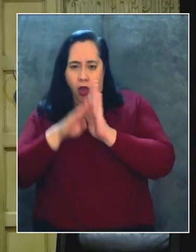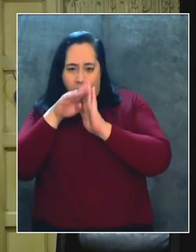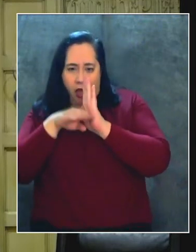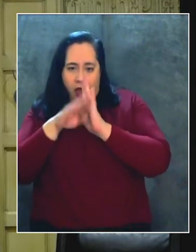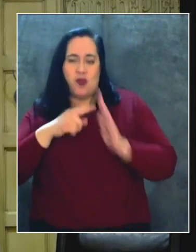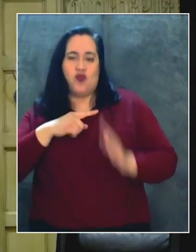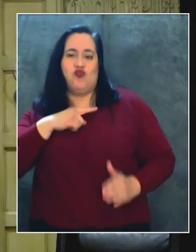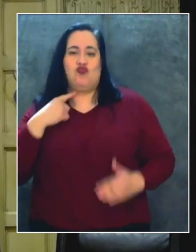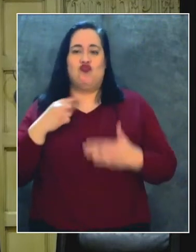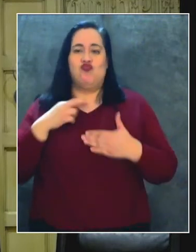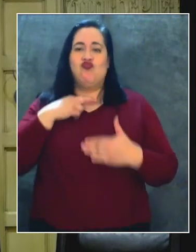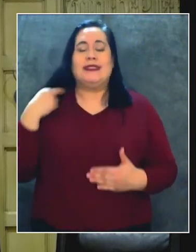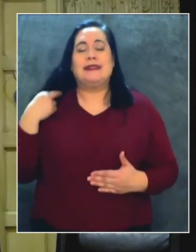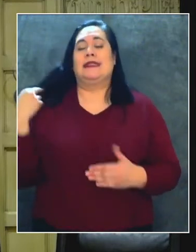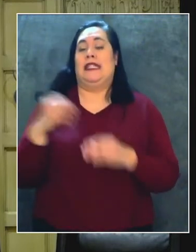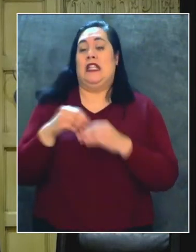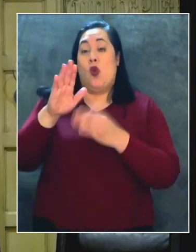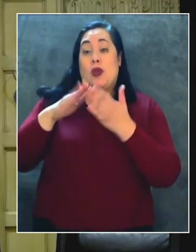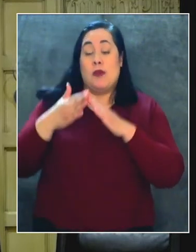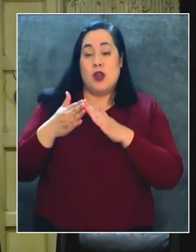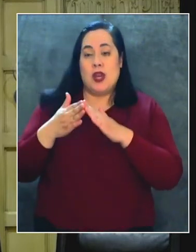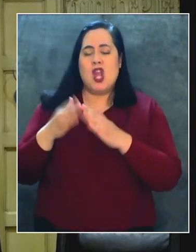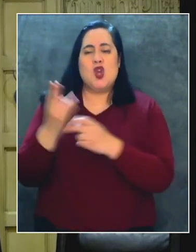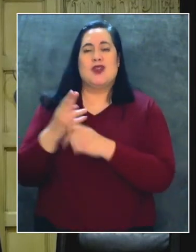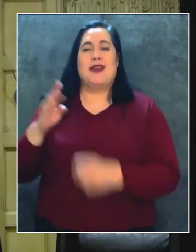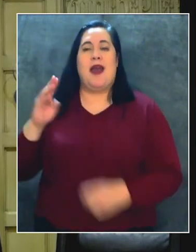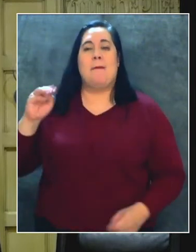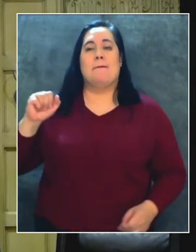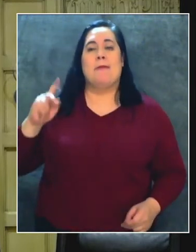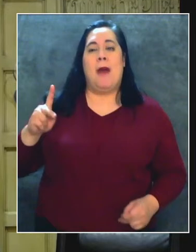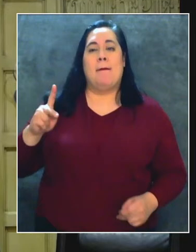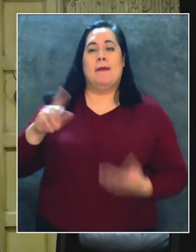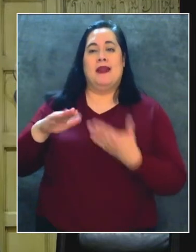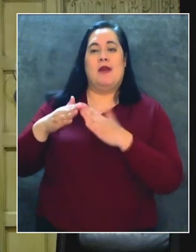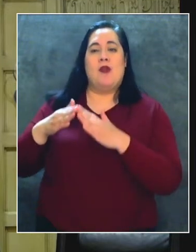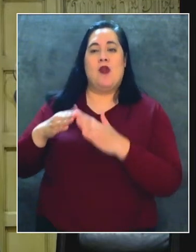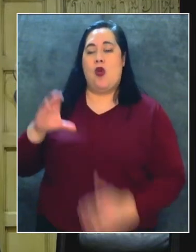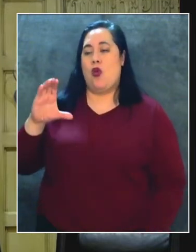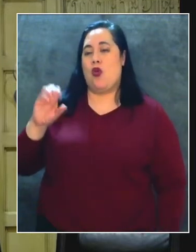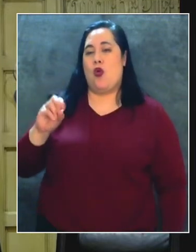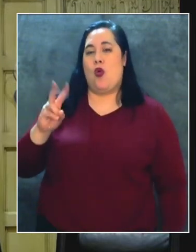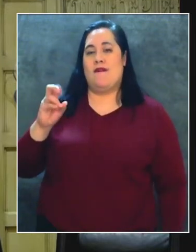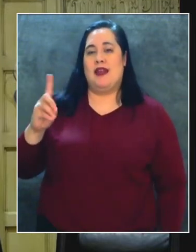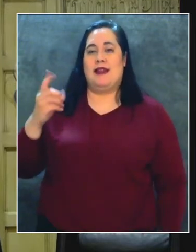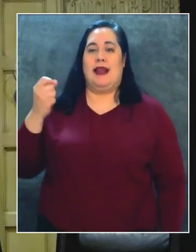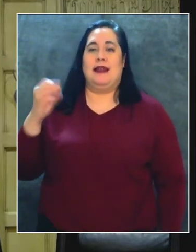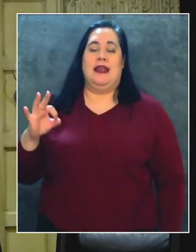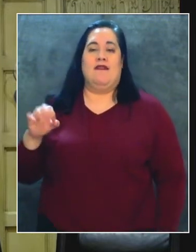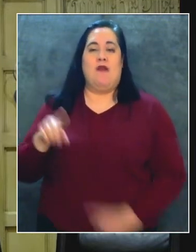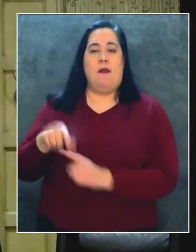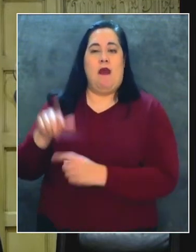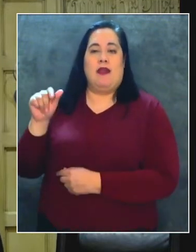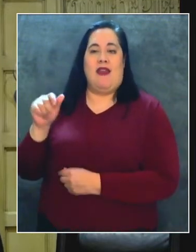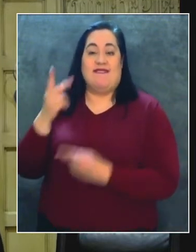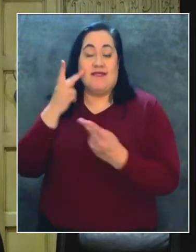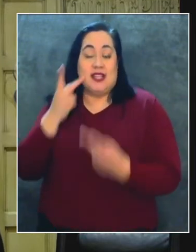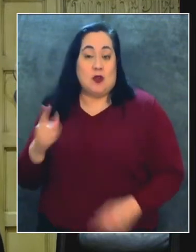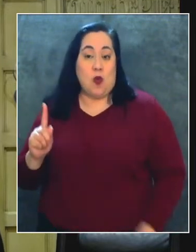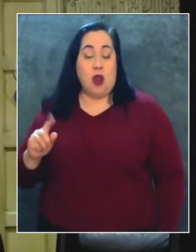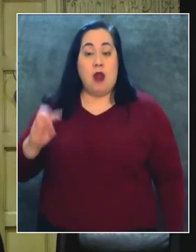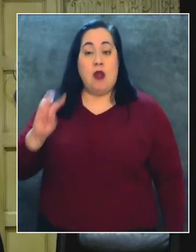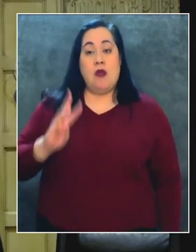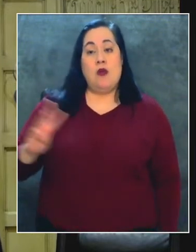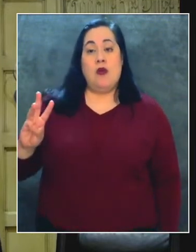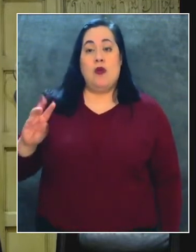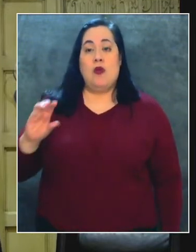propia comunidad usando el mapa del vecindario COVID-19 de Los Ángeles. Visite la